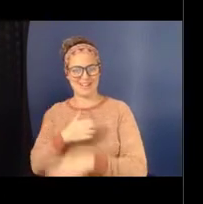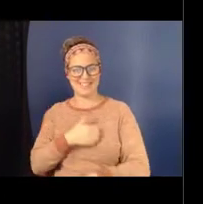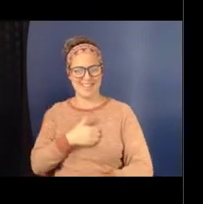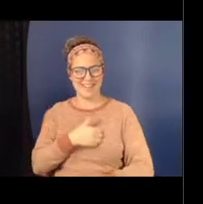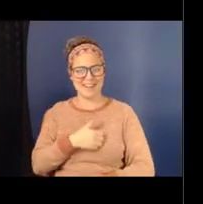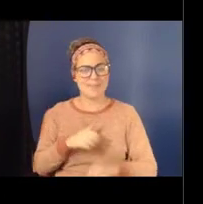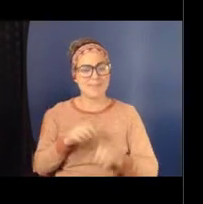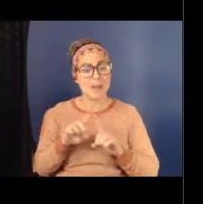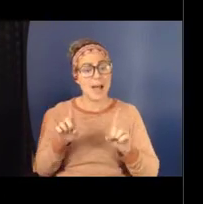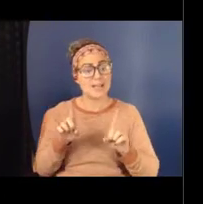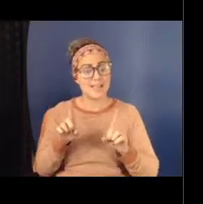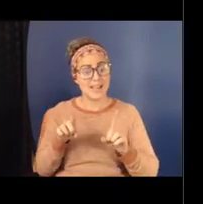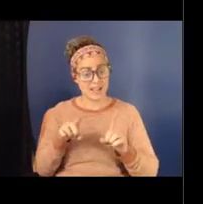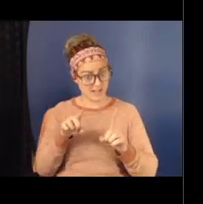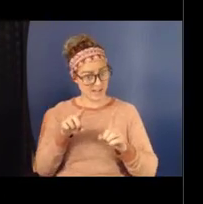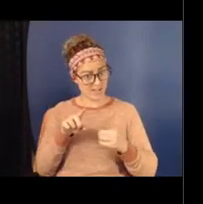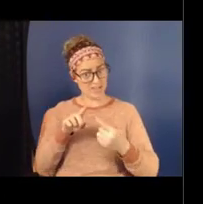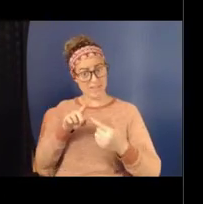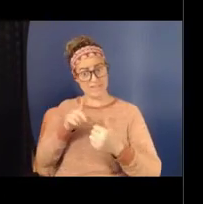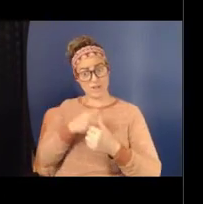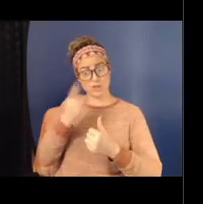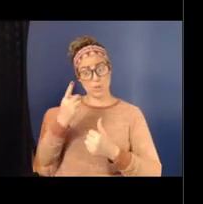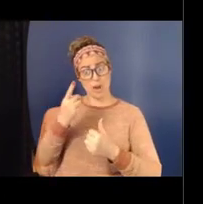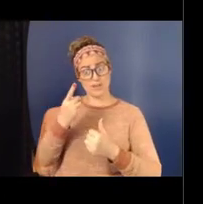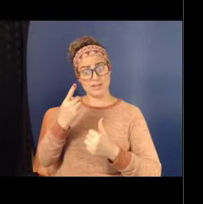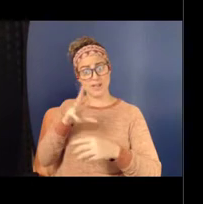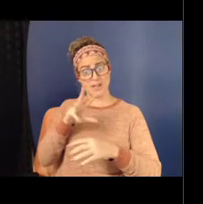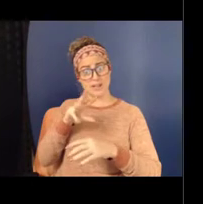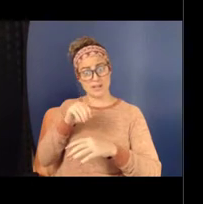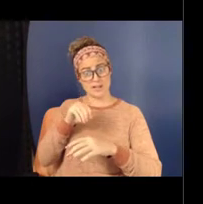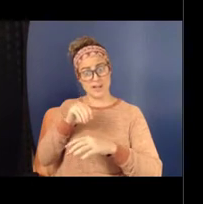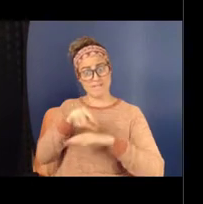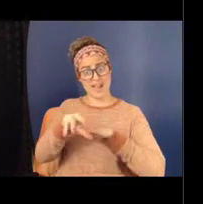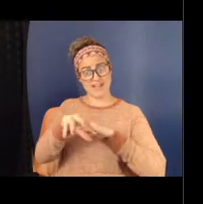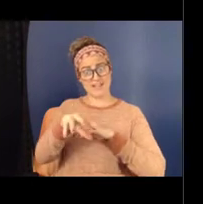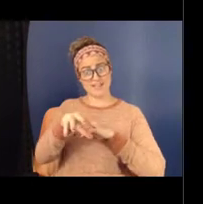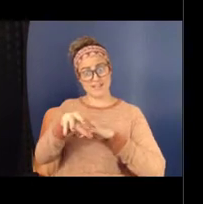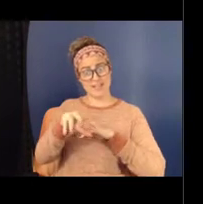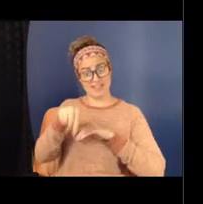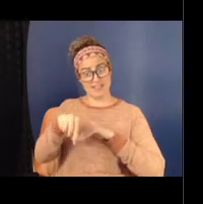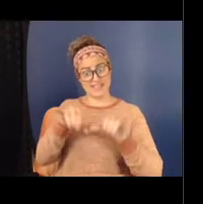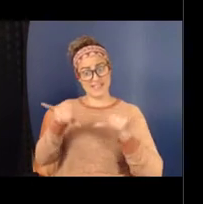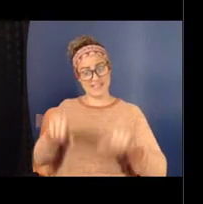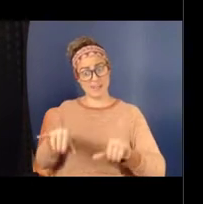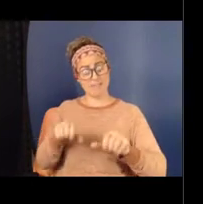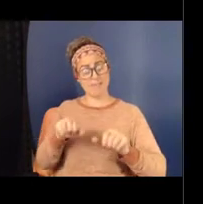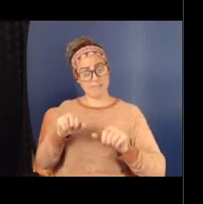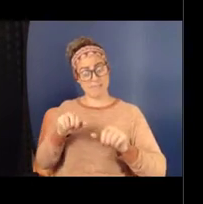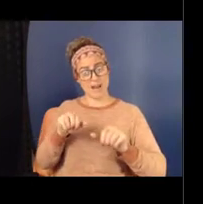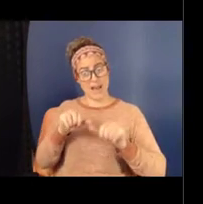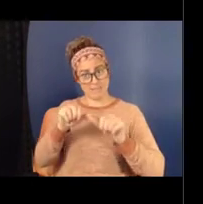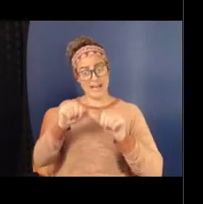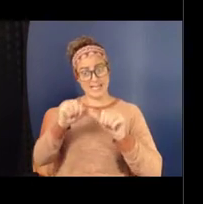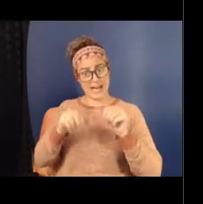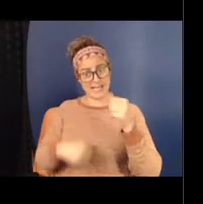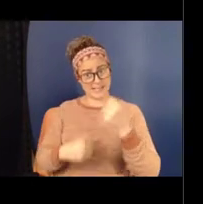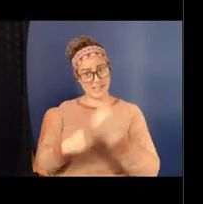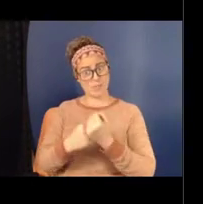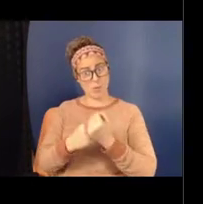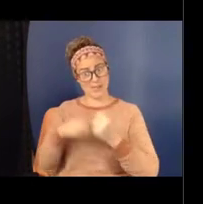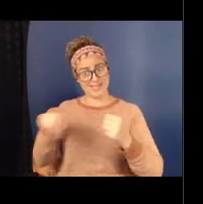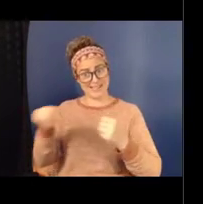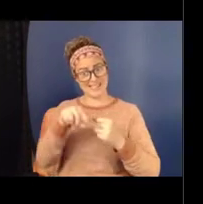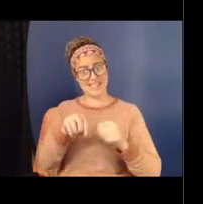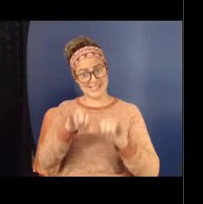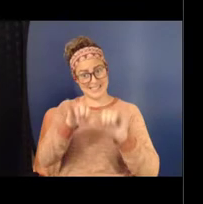contribute to maintaining these systems and that they are supported by these systems. So they contribute to and they are